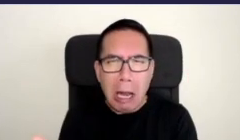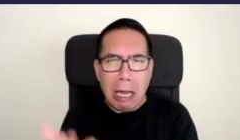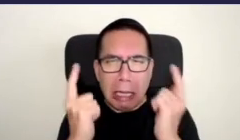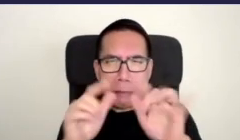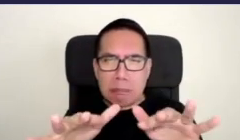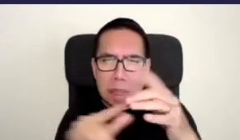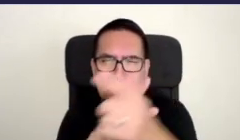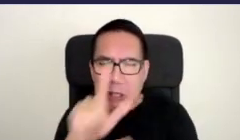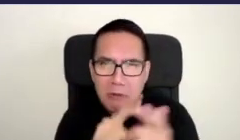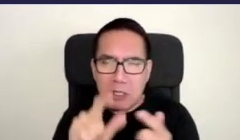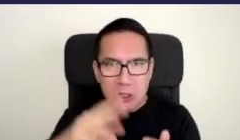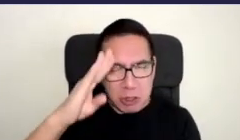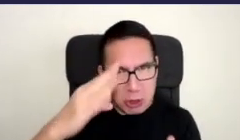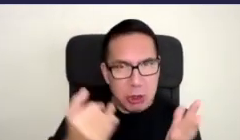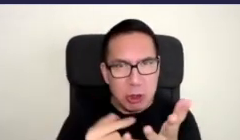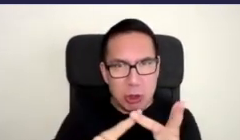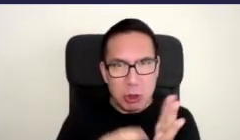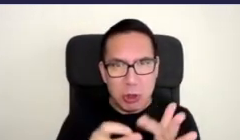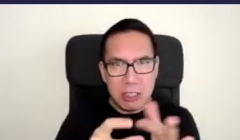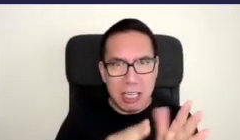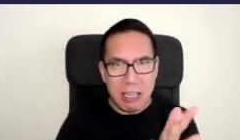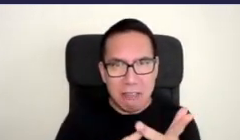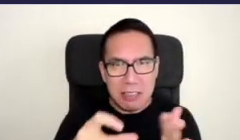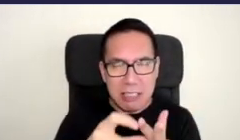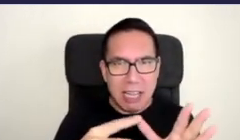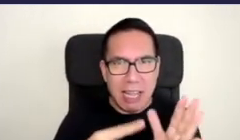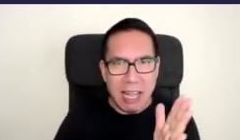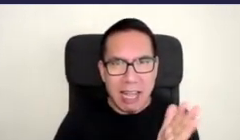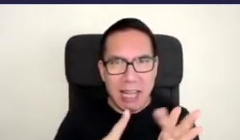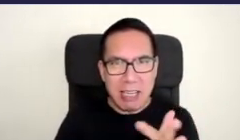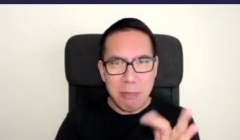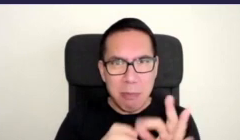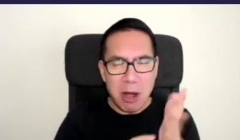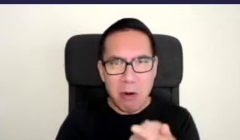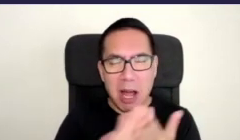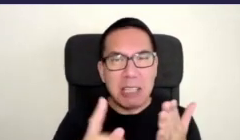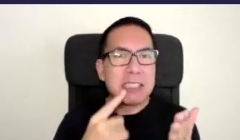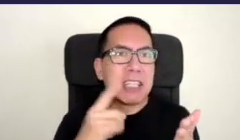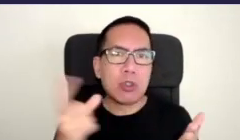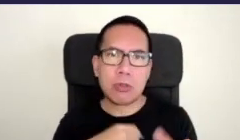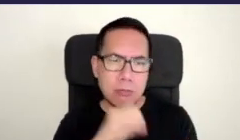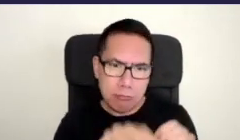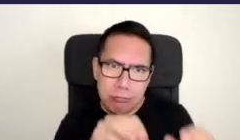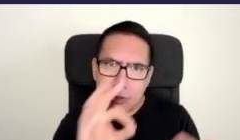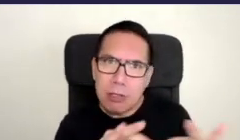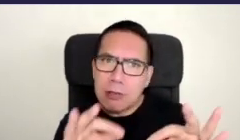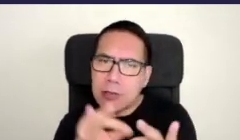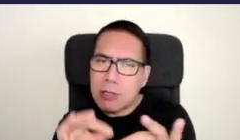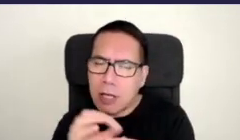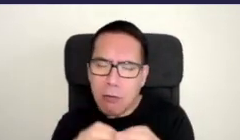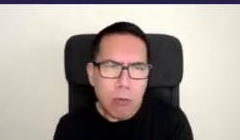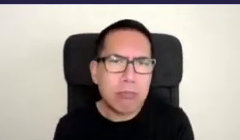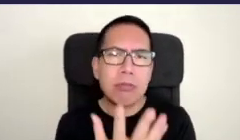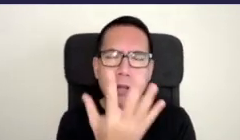David Attenborough was saying we must rewild the world and the beautiful Robin Wall Kimra was saying as